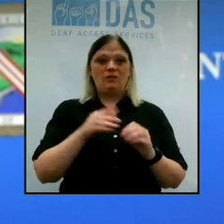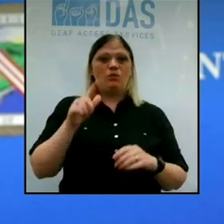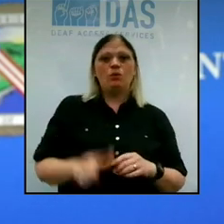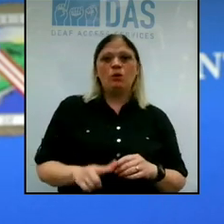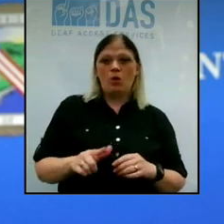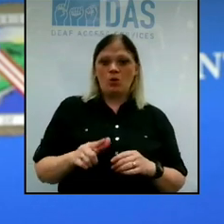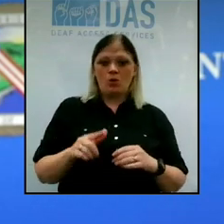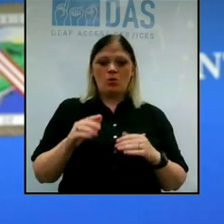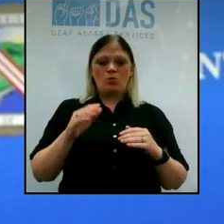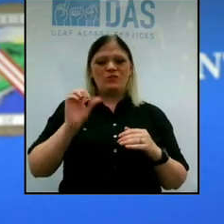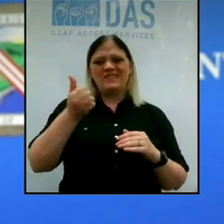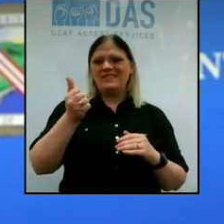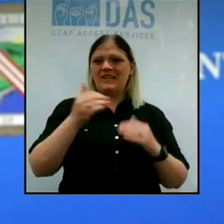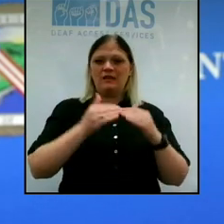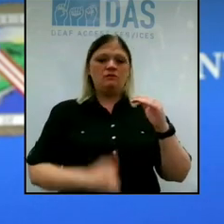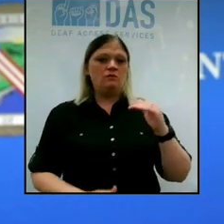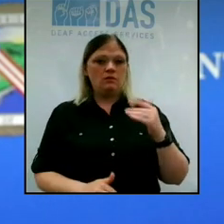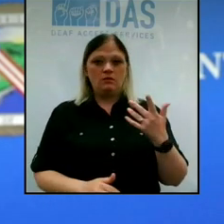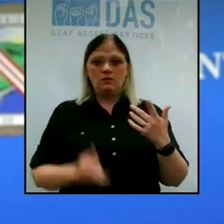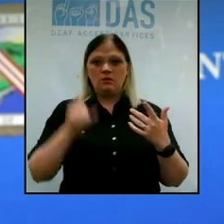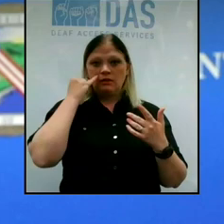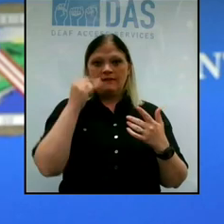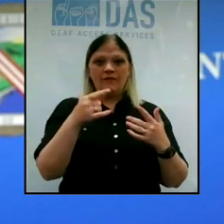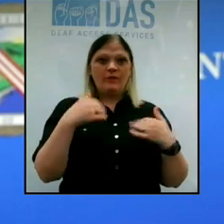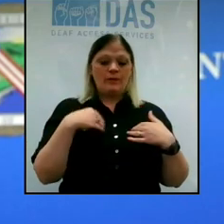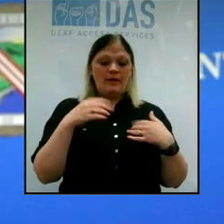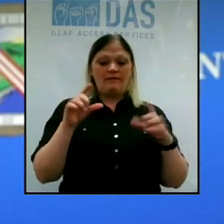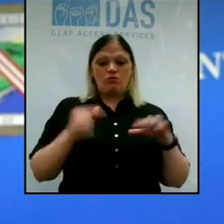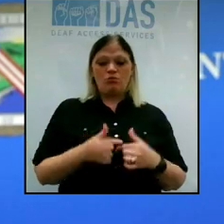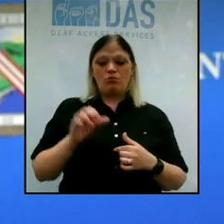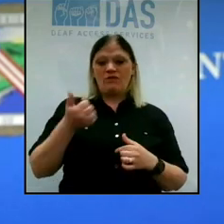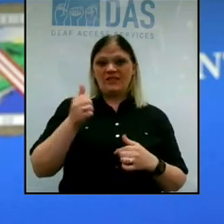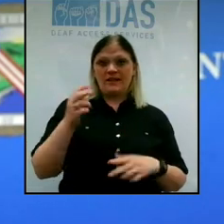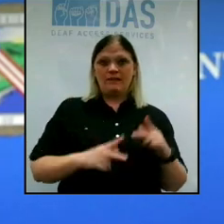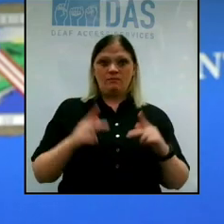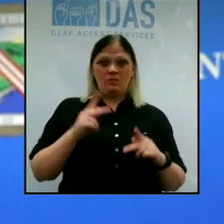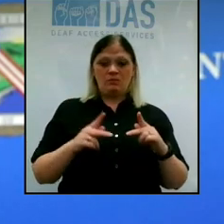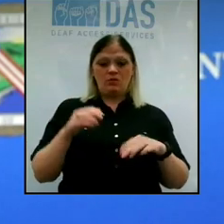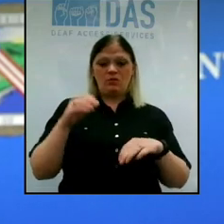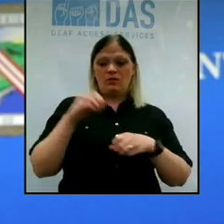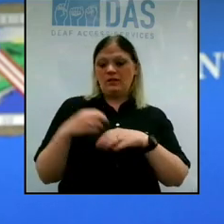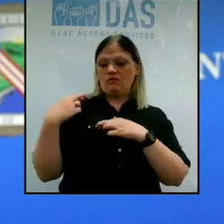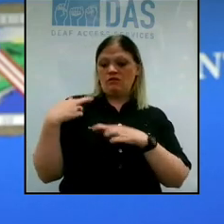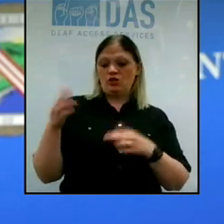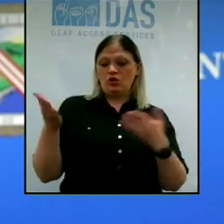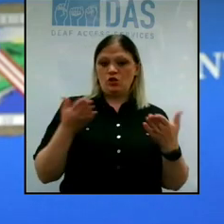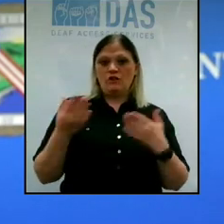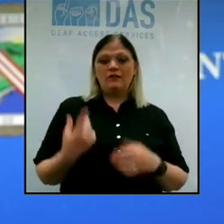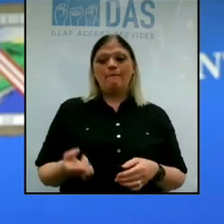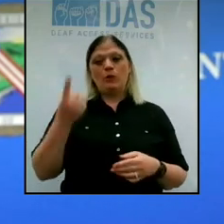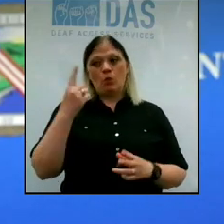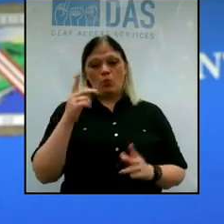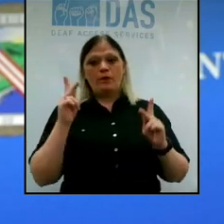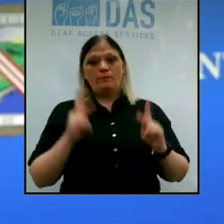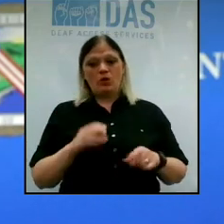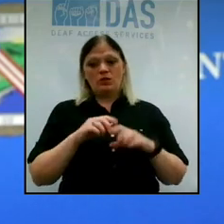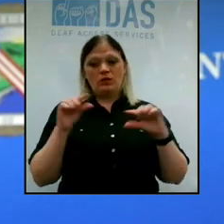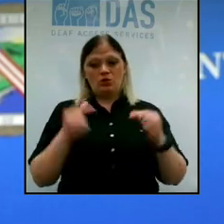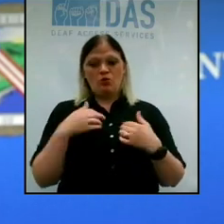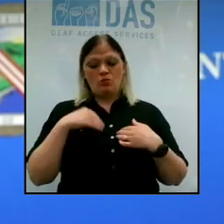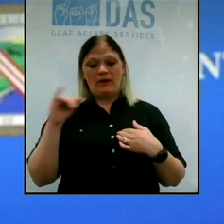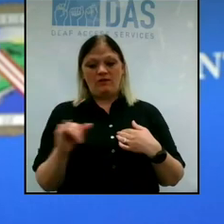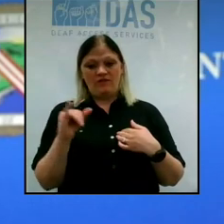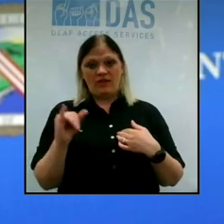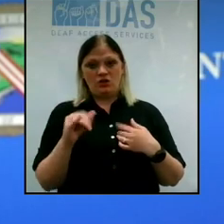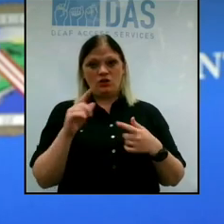to 10. Because if you say you have a group of 10 at a religious service, and there's one person in the group that's infected,